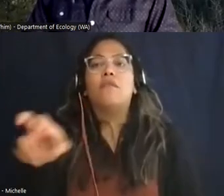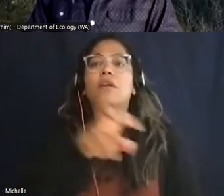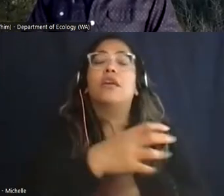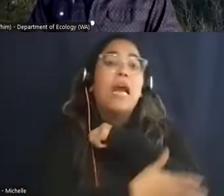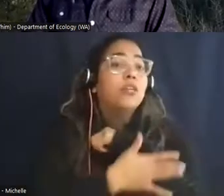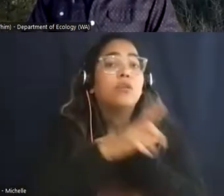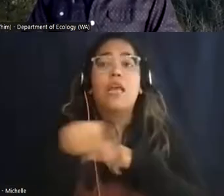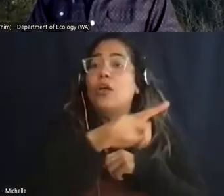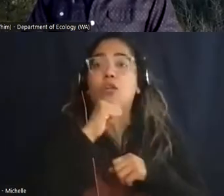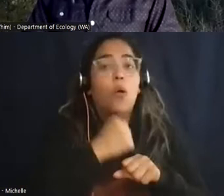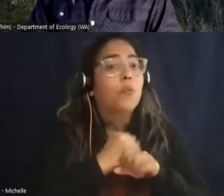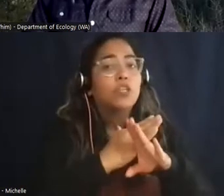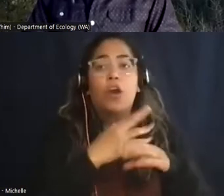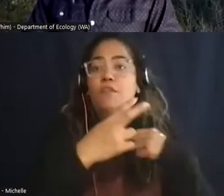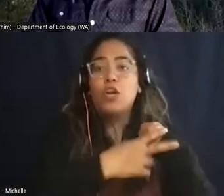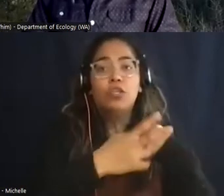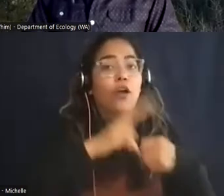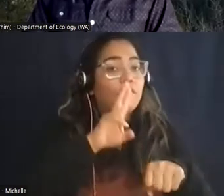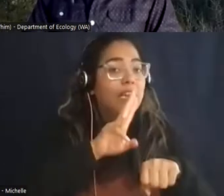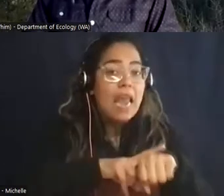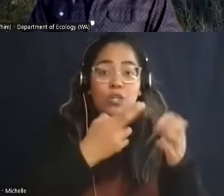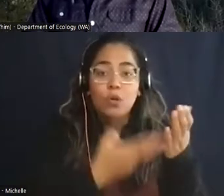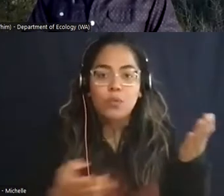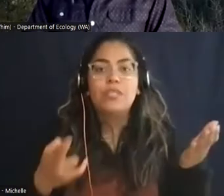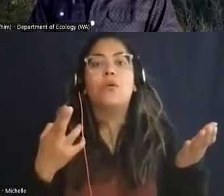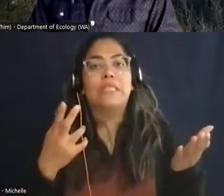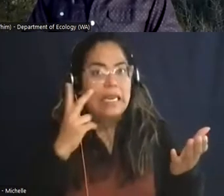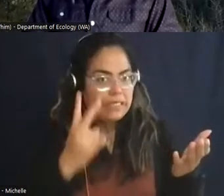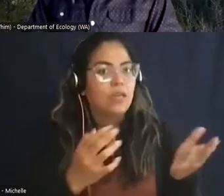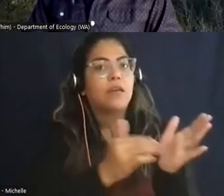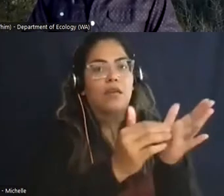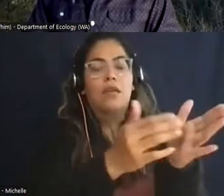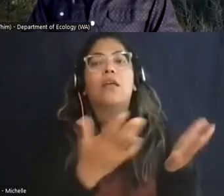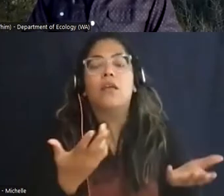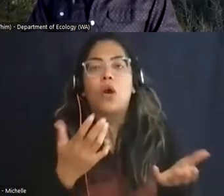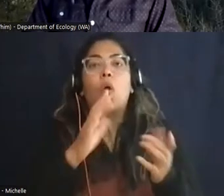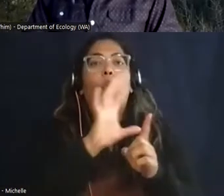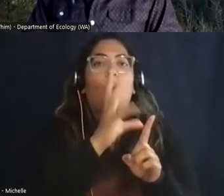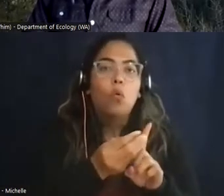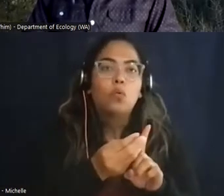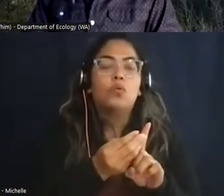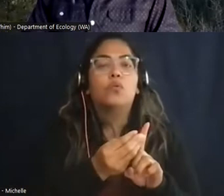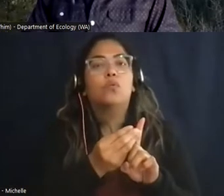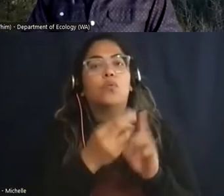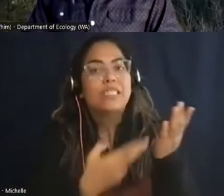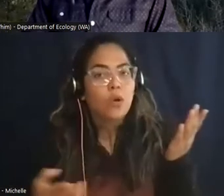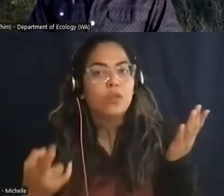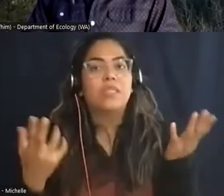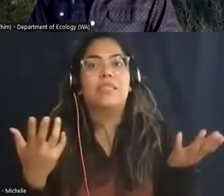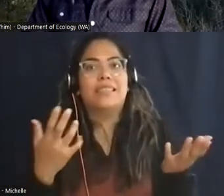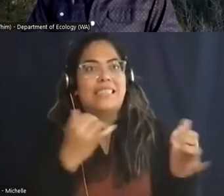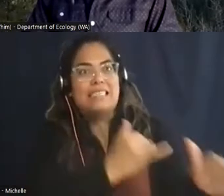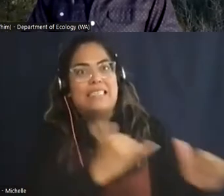conserve natural resources, cultural resources like we